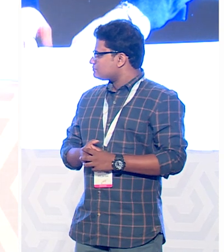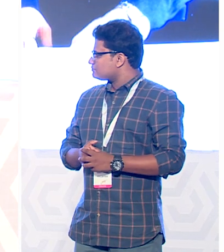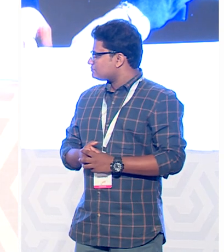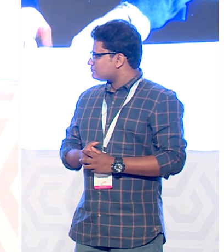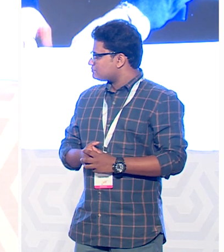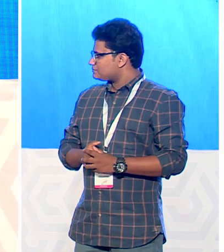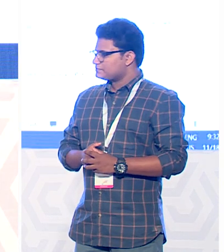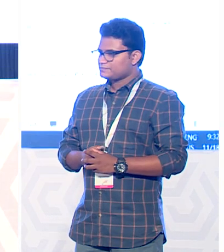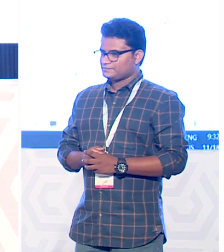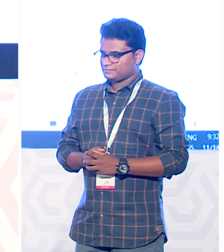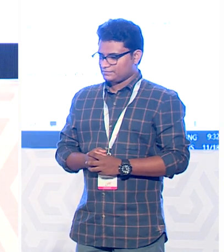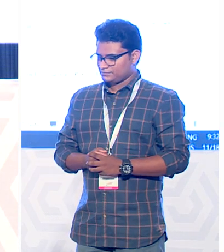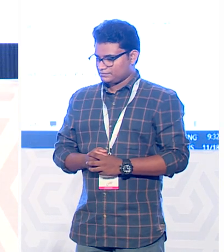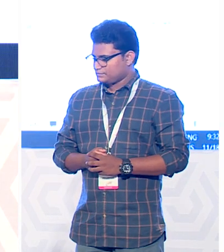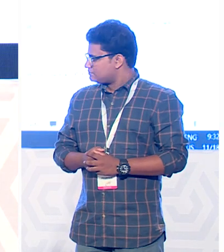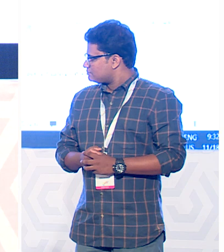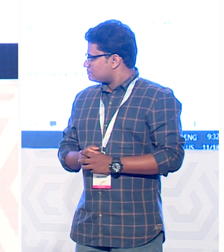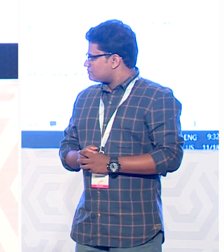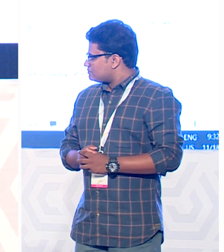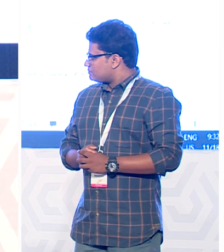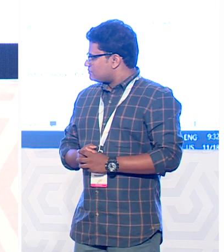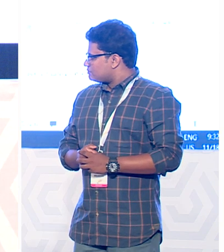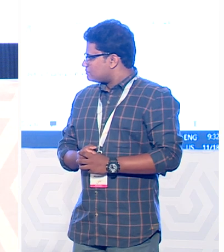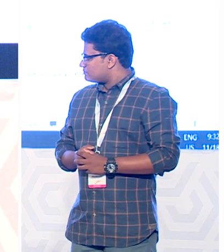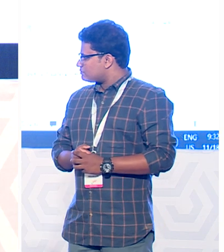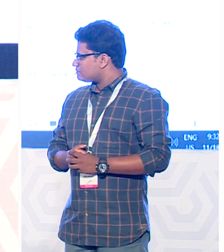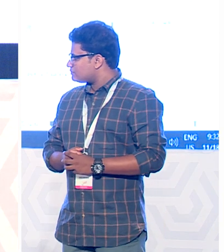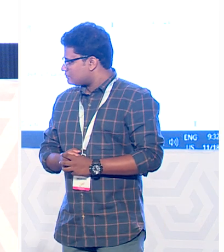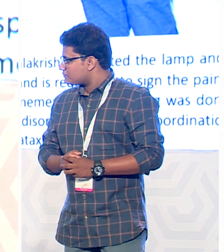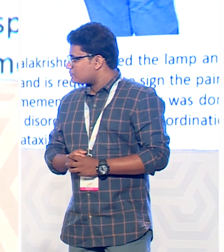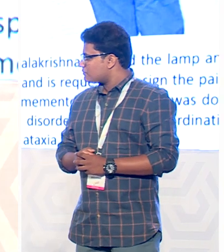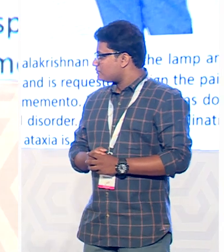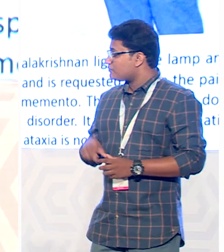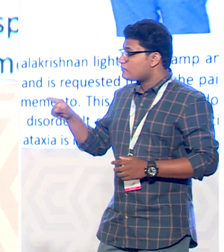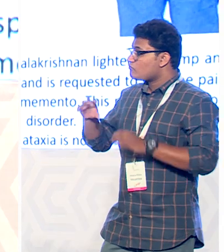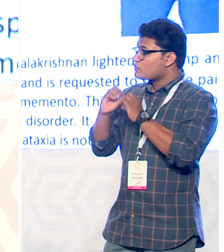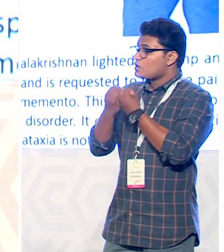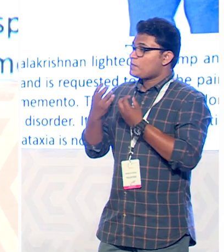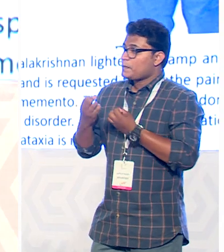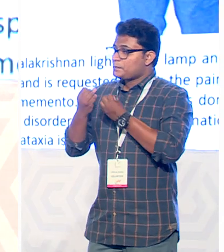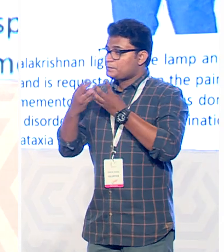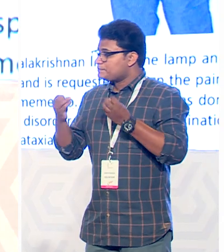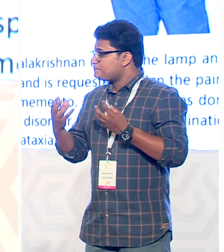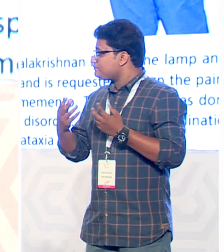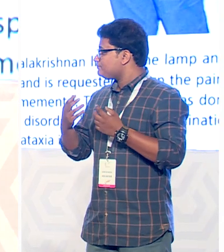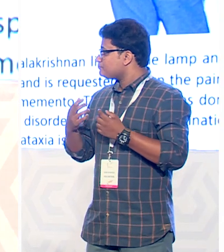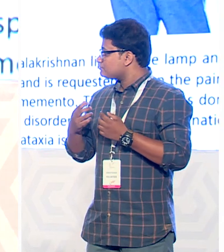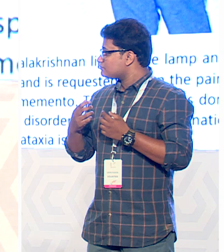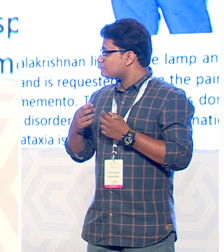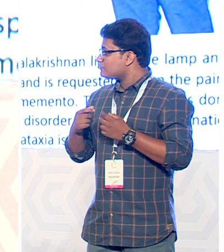okay so on so that an ataxia organization actually prints cards and pamphlets